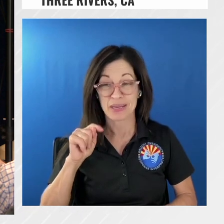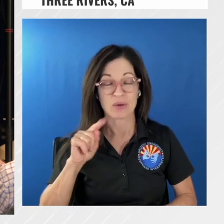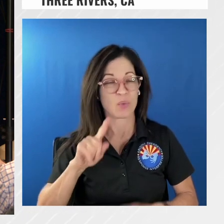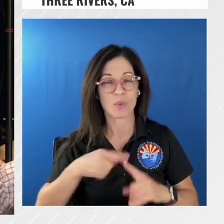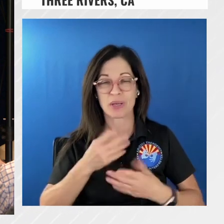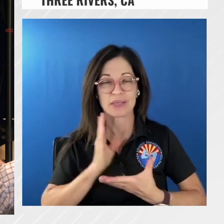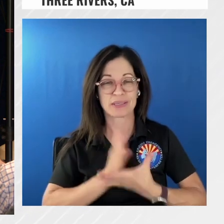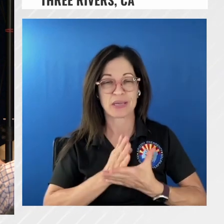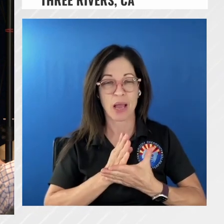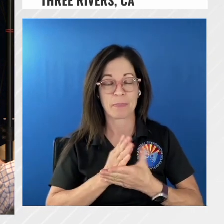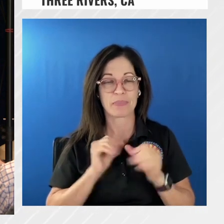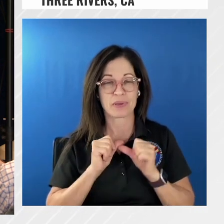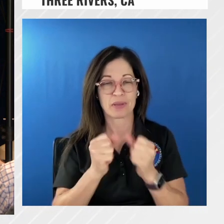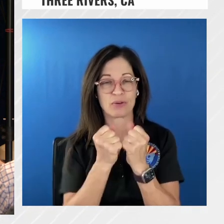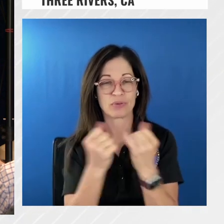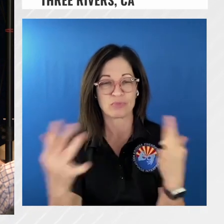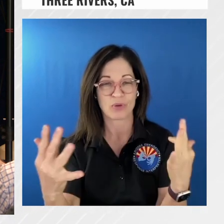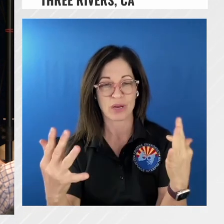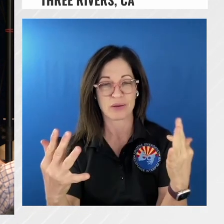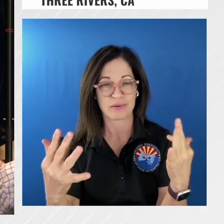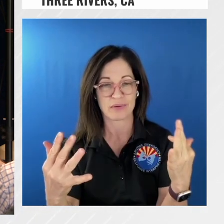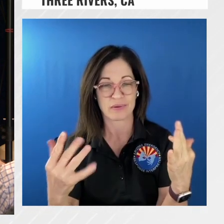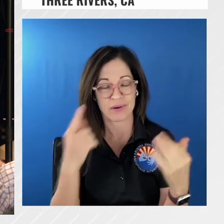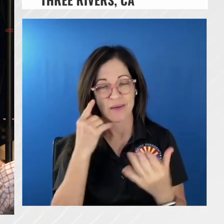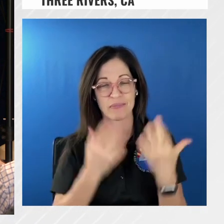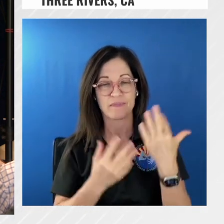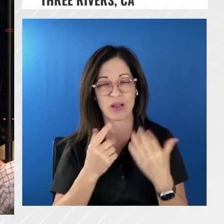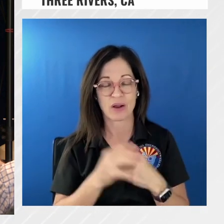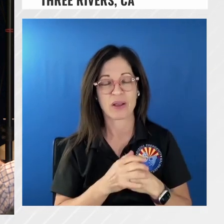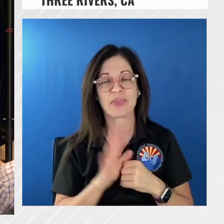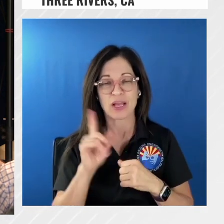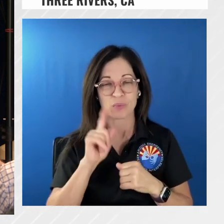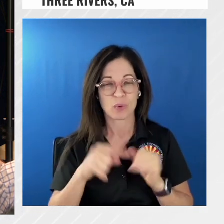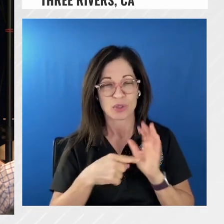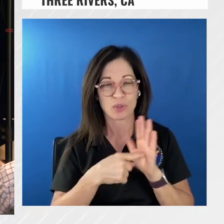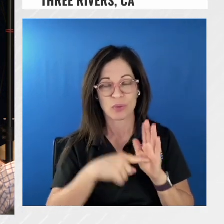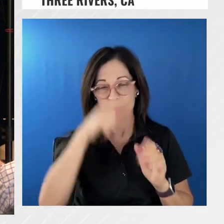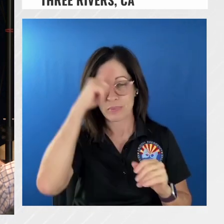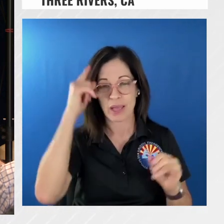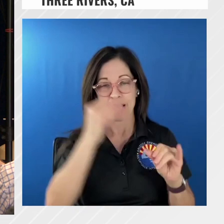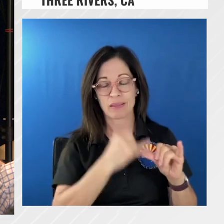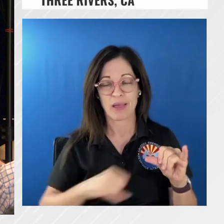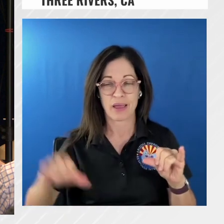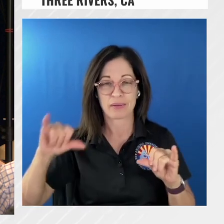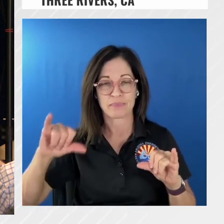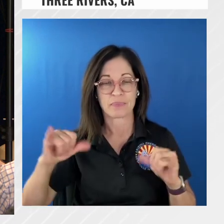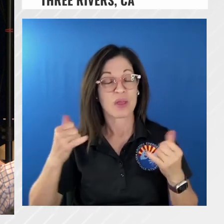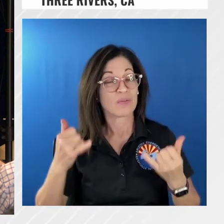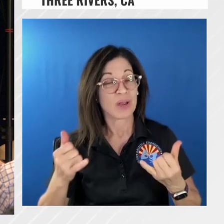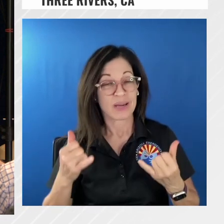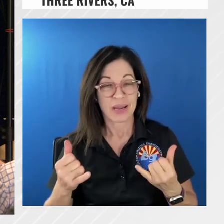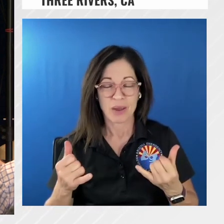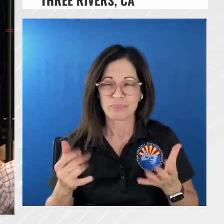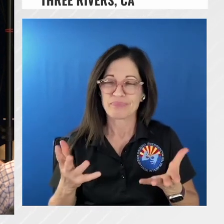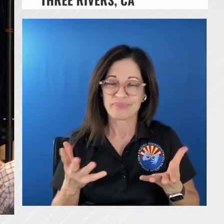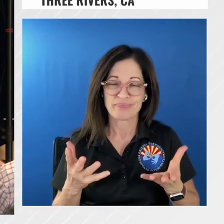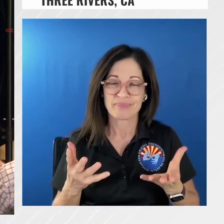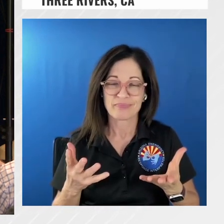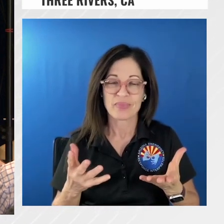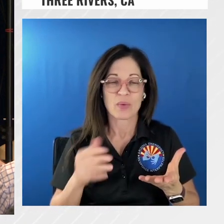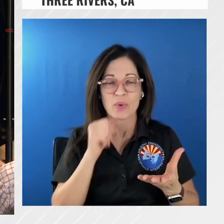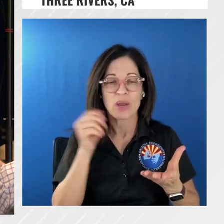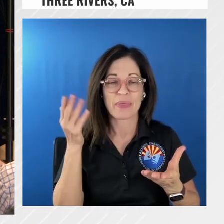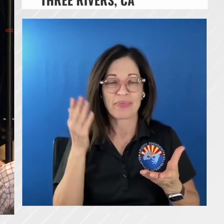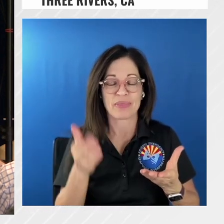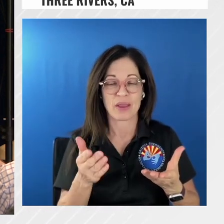where we're going to show containment pretty much we're not at that point the fire's pretty uh impenetrable that ground's pretty rugged we'll try